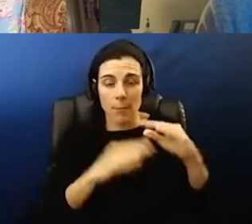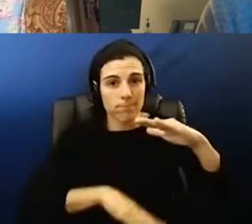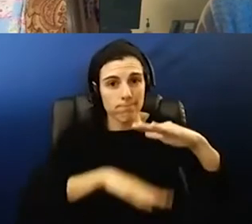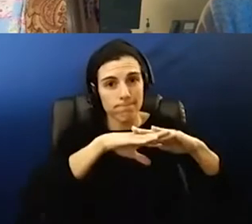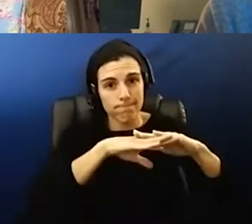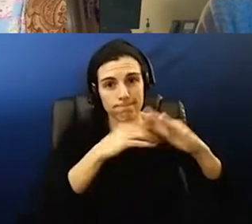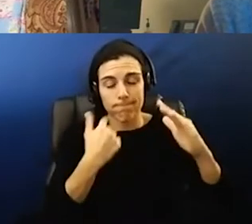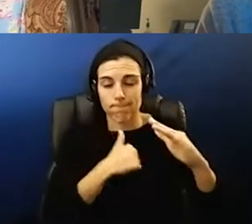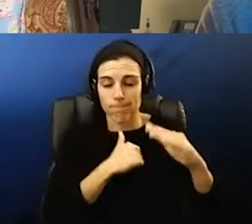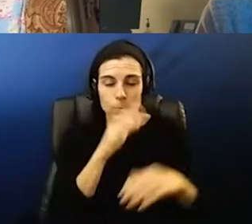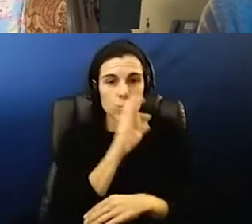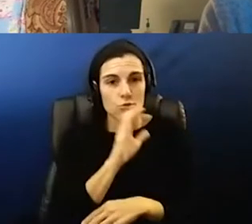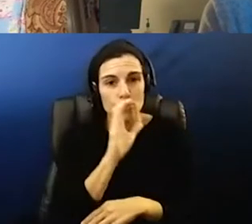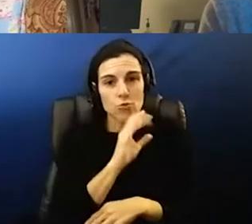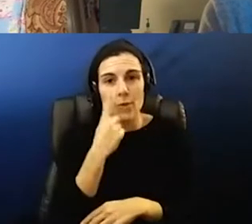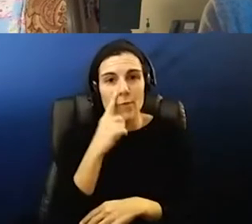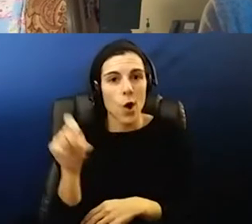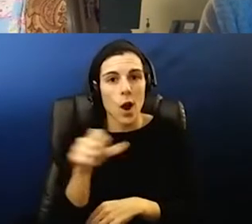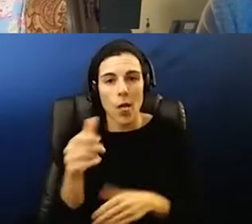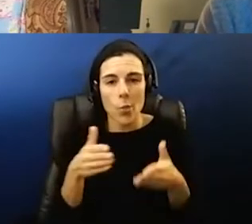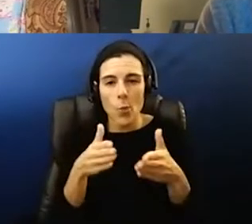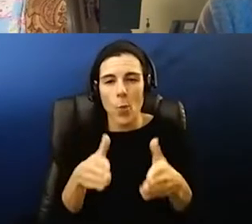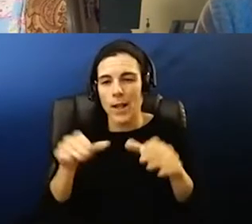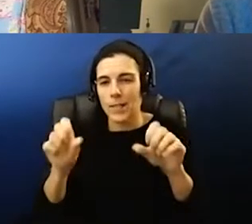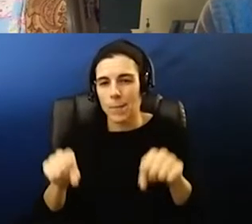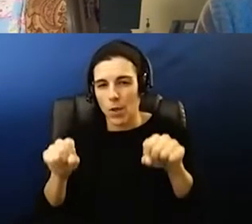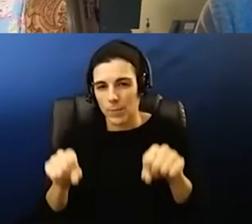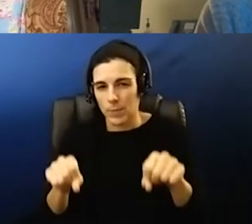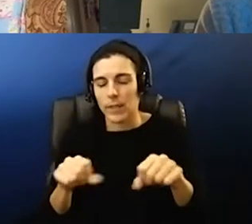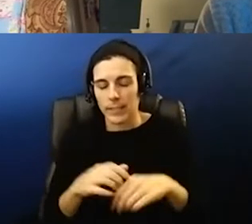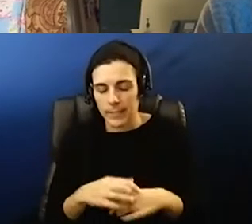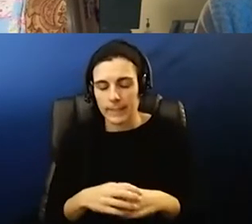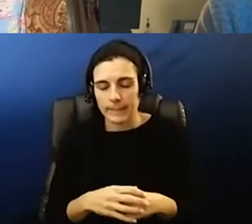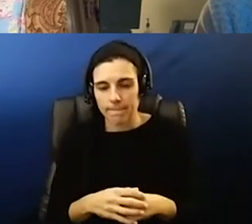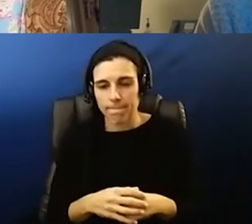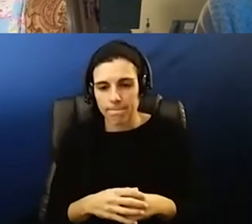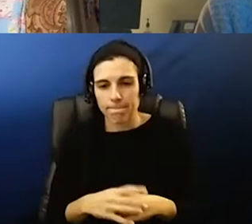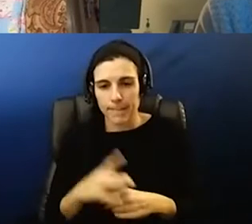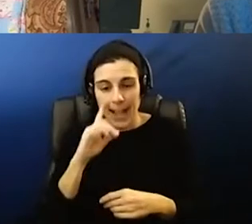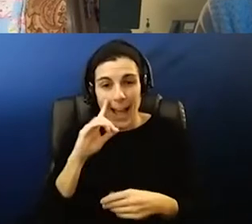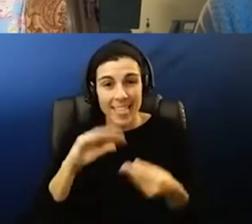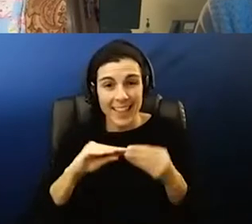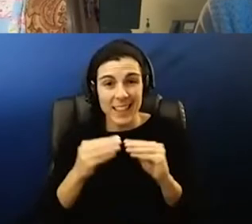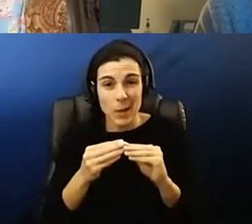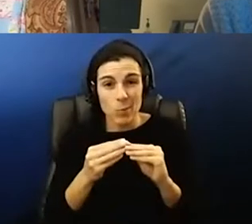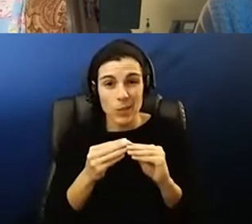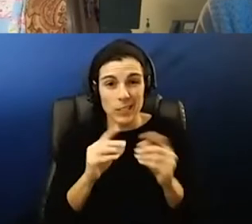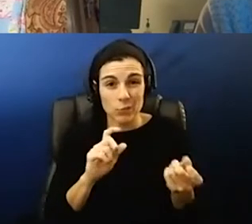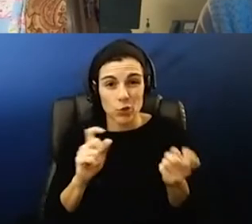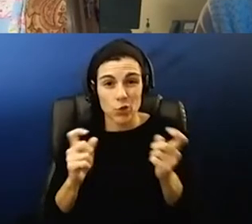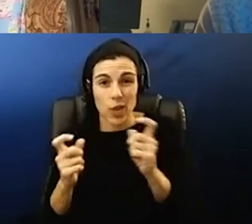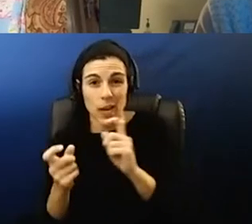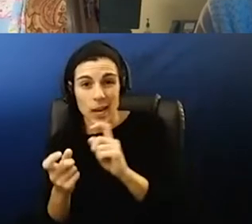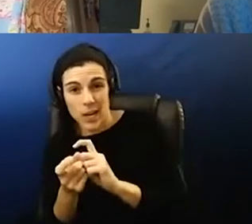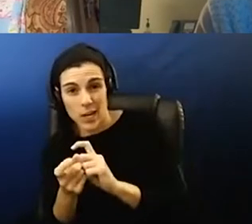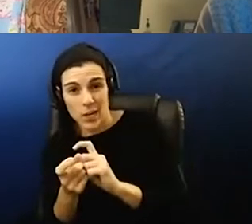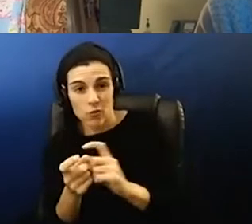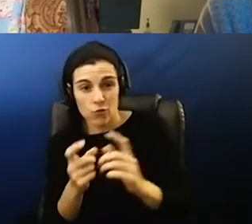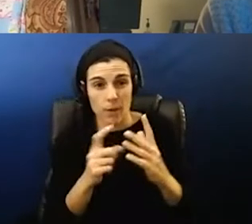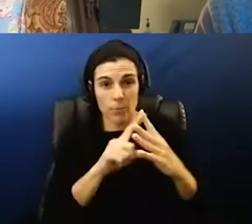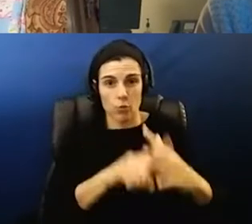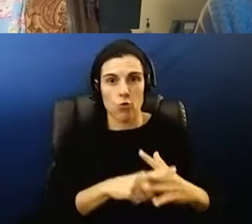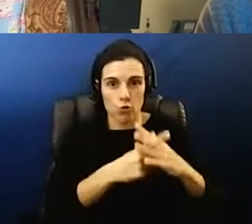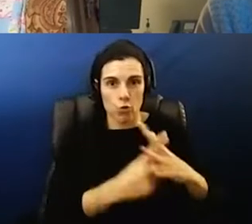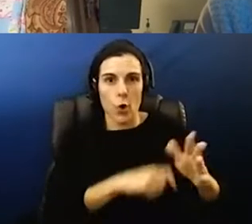look for other um avenues and possibilities and and i think that numbers probably shifted from the beginning of what we initially wanted to what the